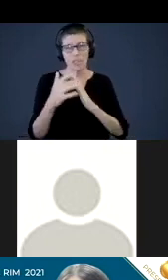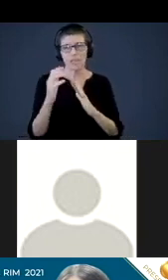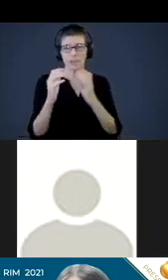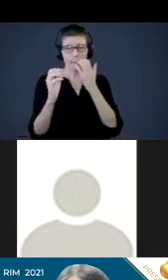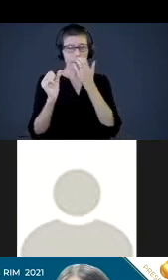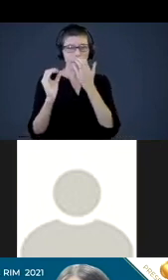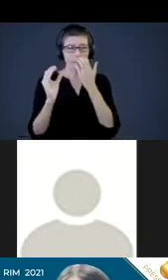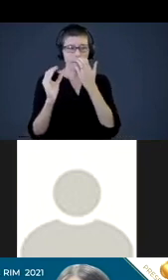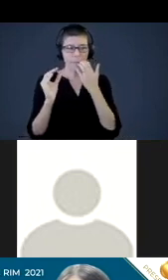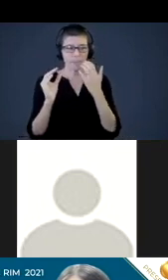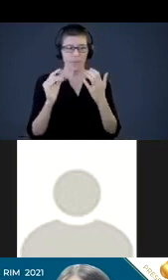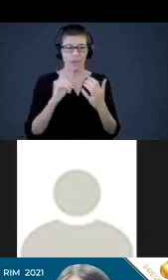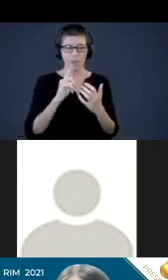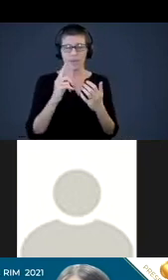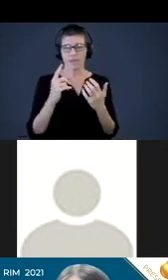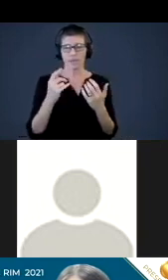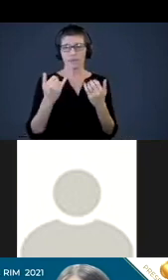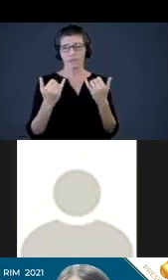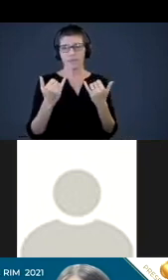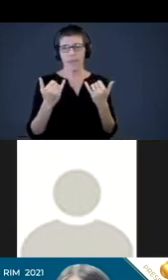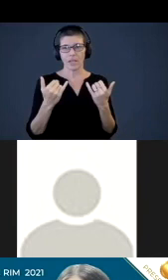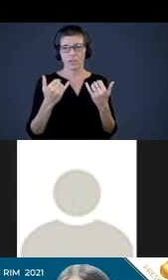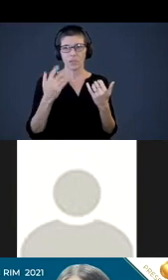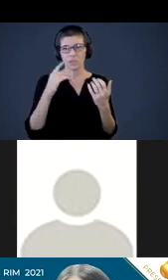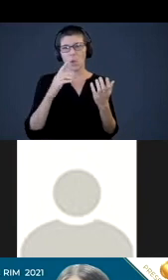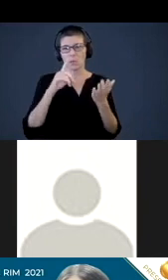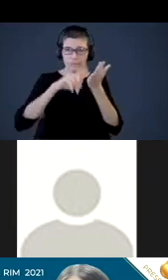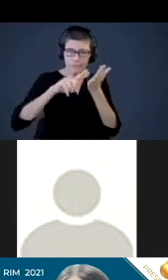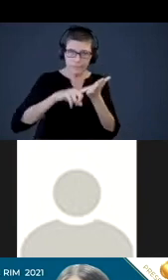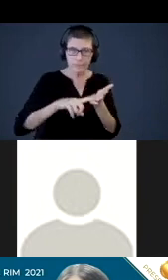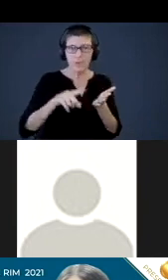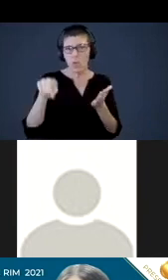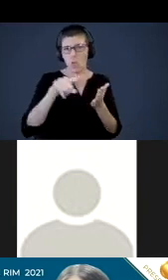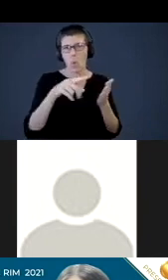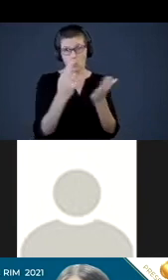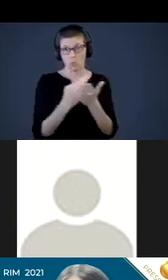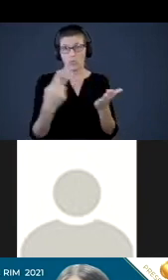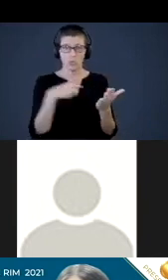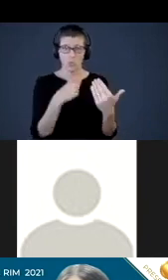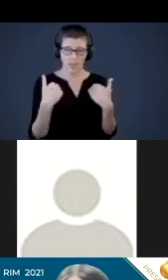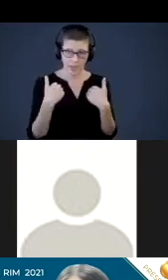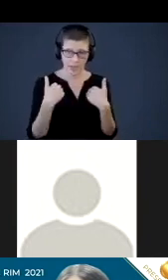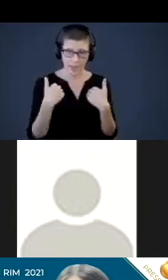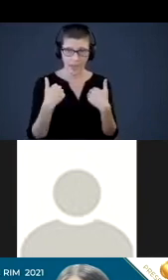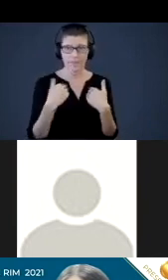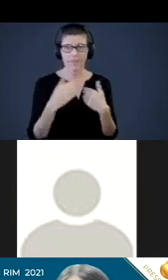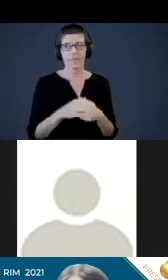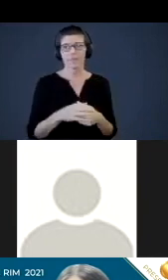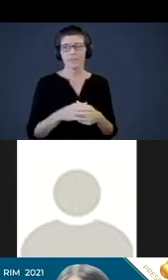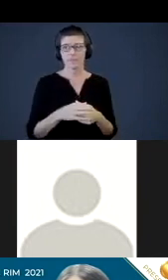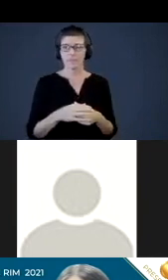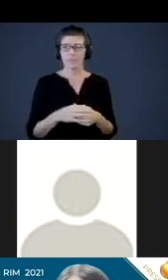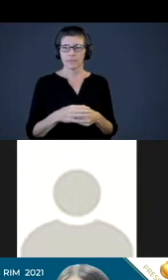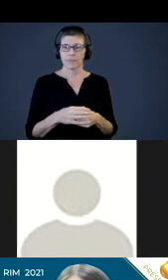that, you know, exploring those, those resources that we have. And so one of the things that